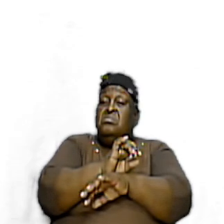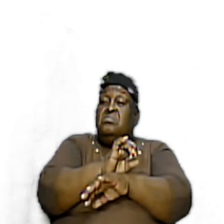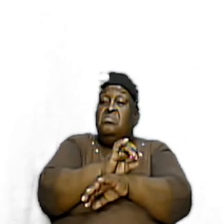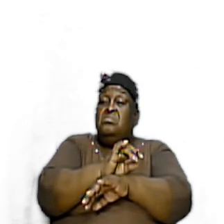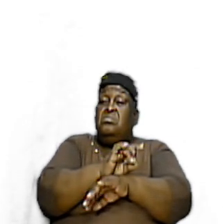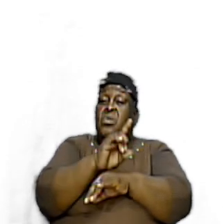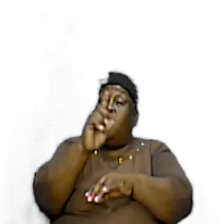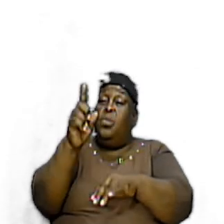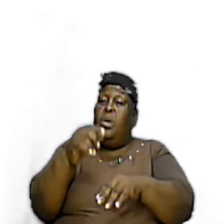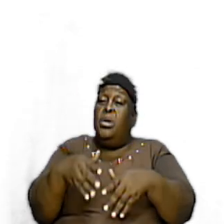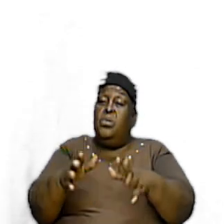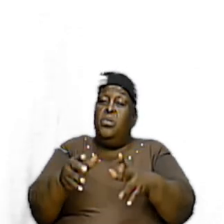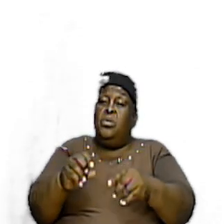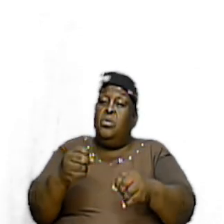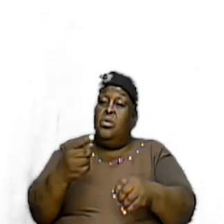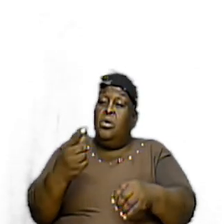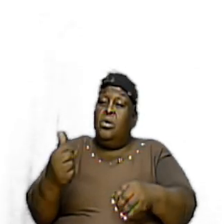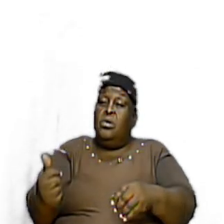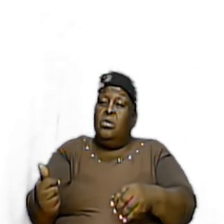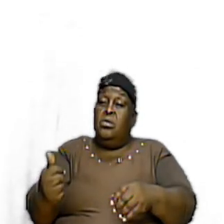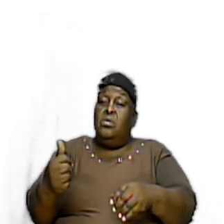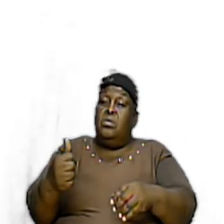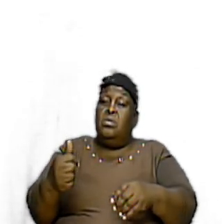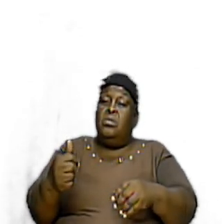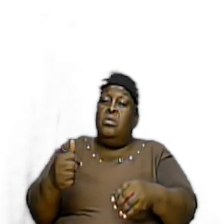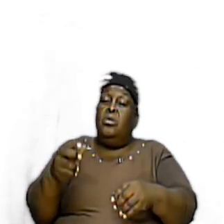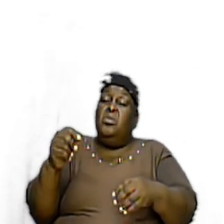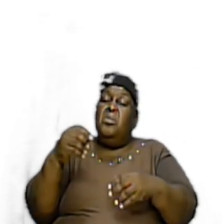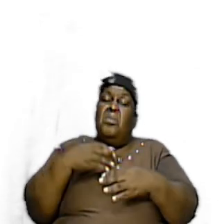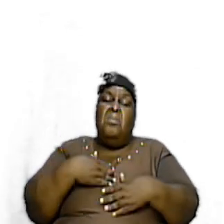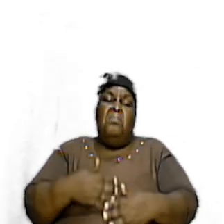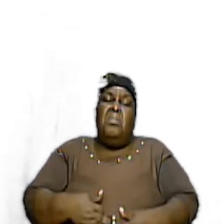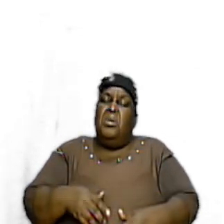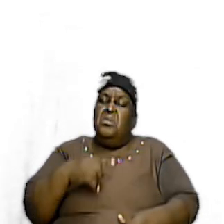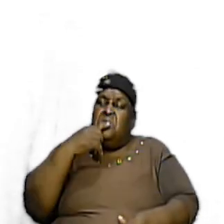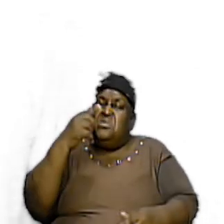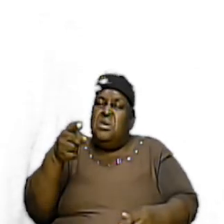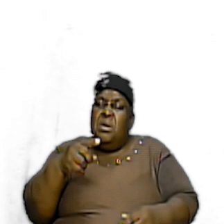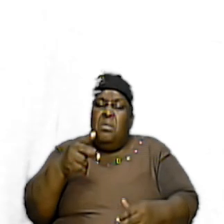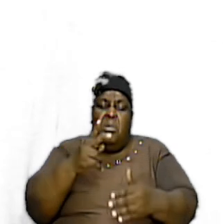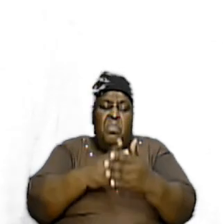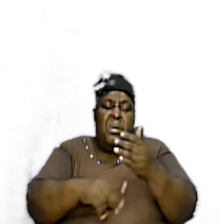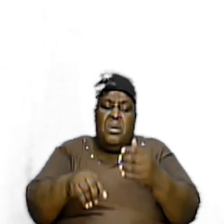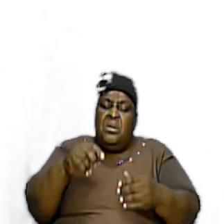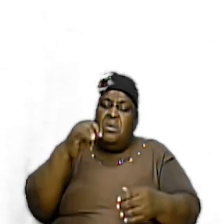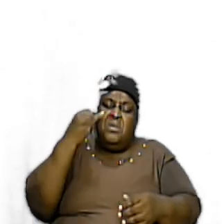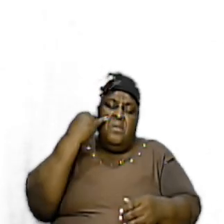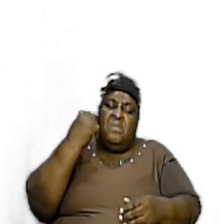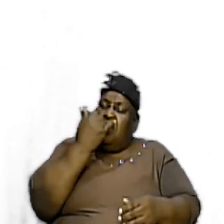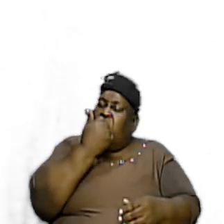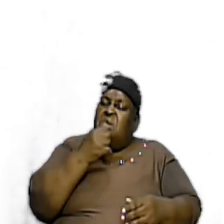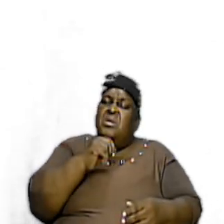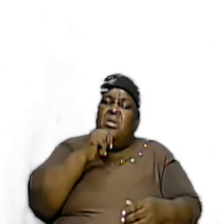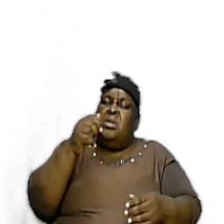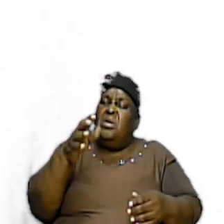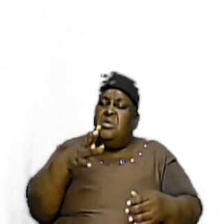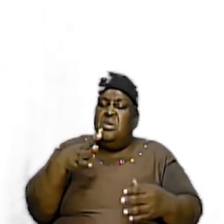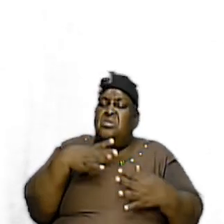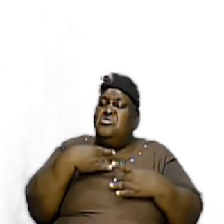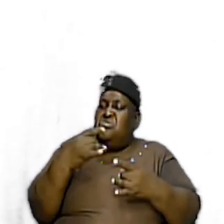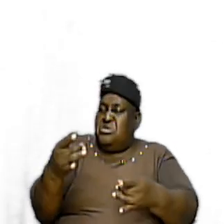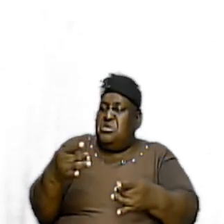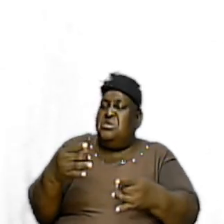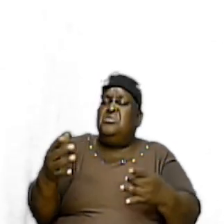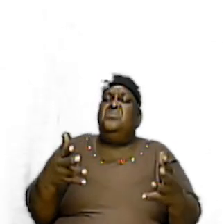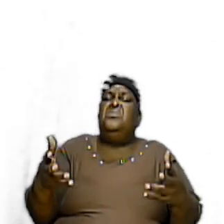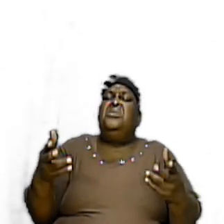One way or the other Nobody could say that Oh I'm a part of Israel But I'm not interested In what is happening In the